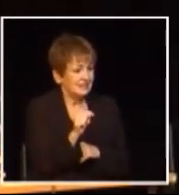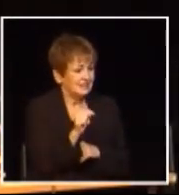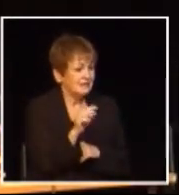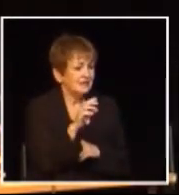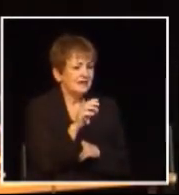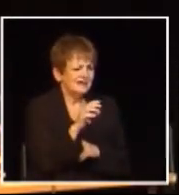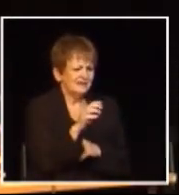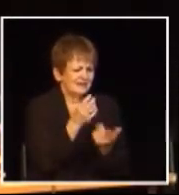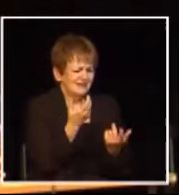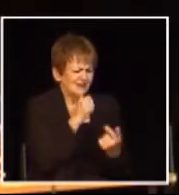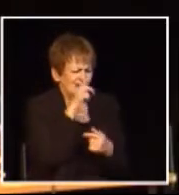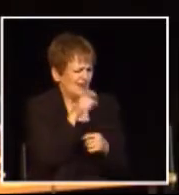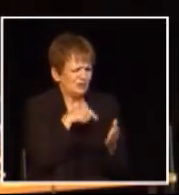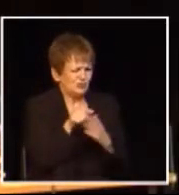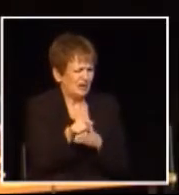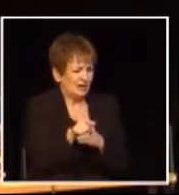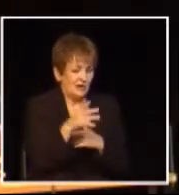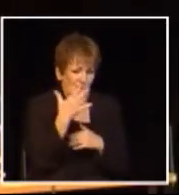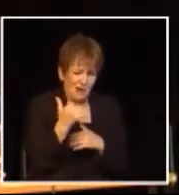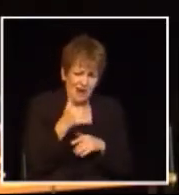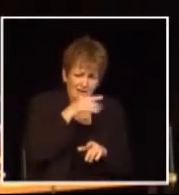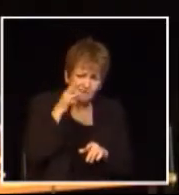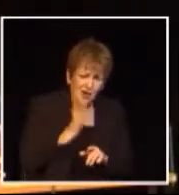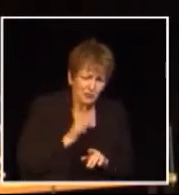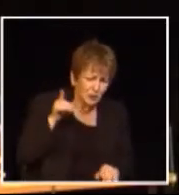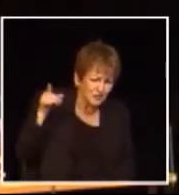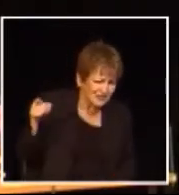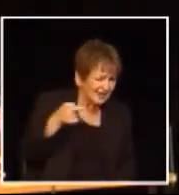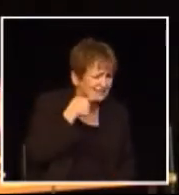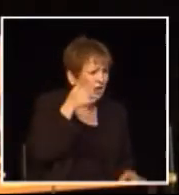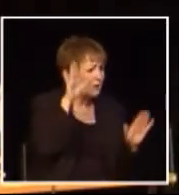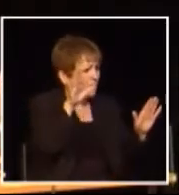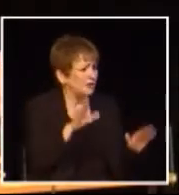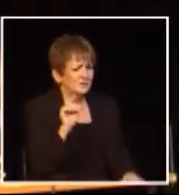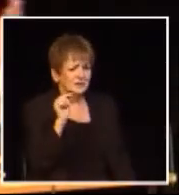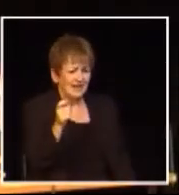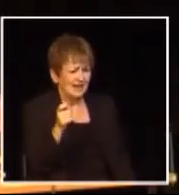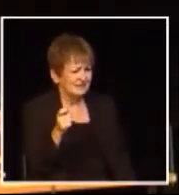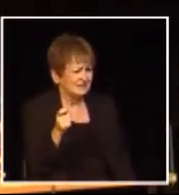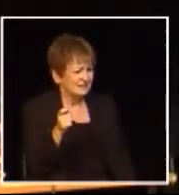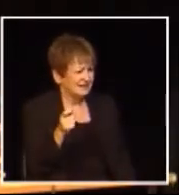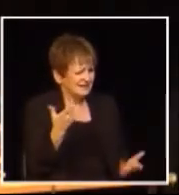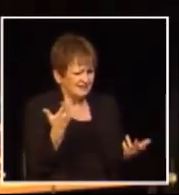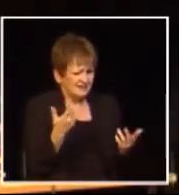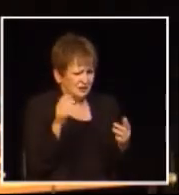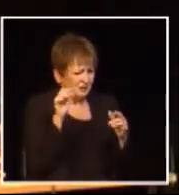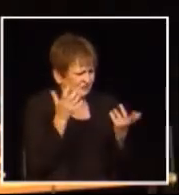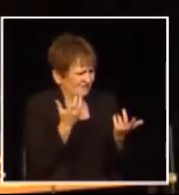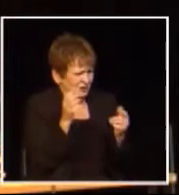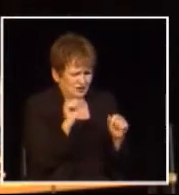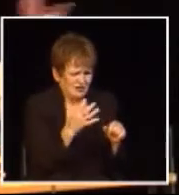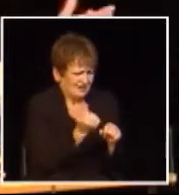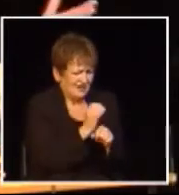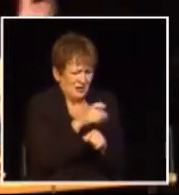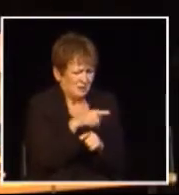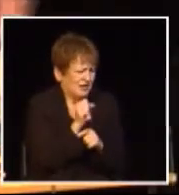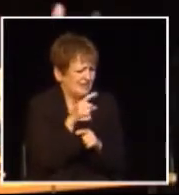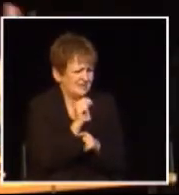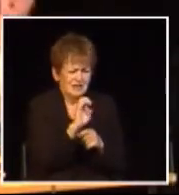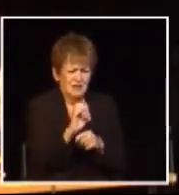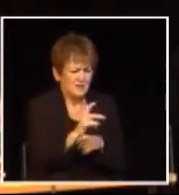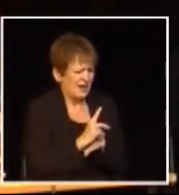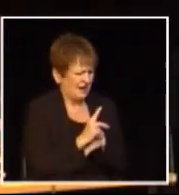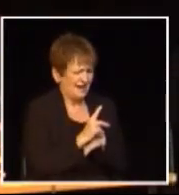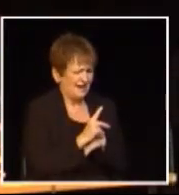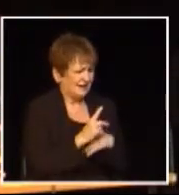BC had a PST exemption number so I don't know why this farmer is telling us that it's such a terrific tax you just put in your rebate